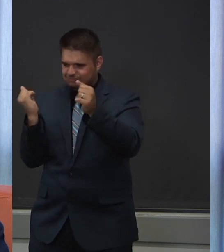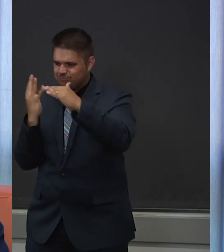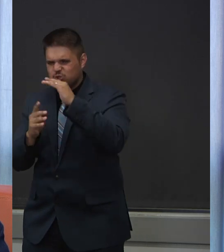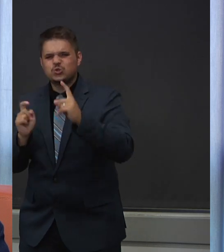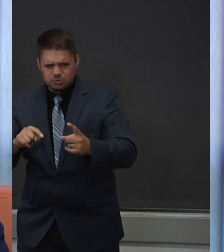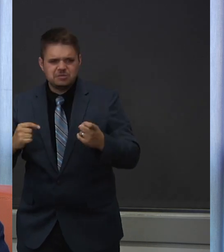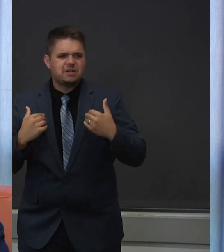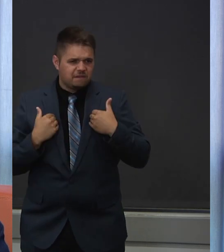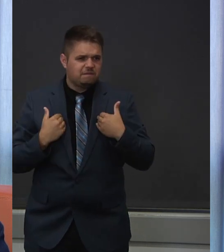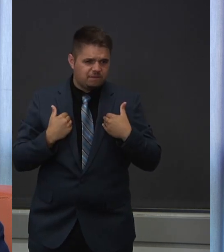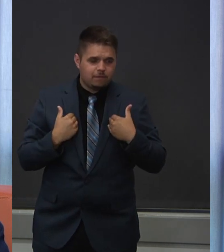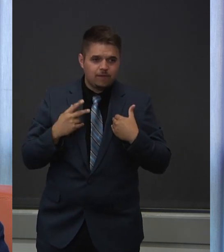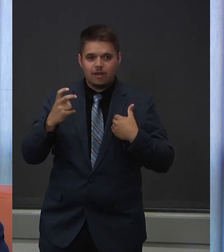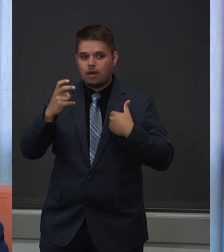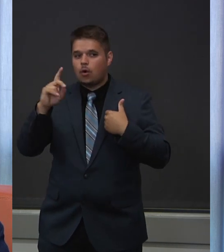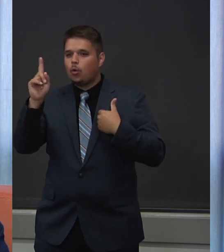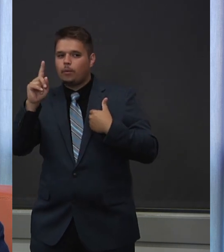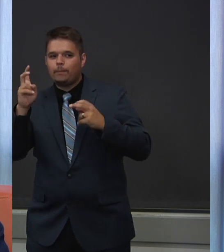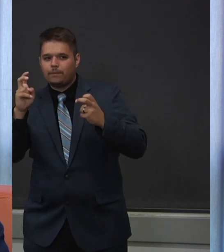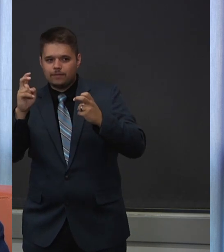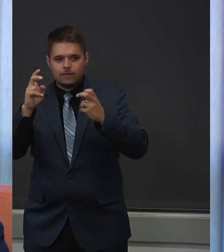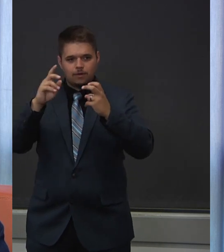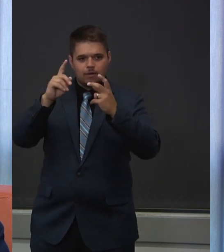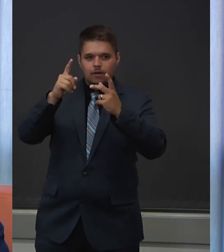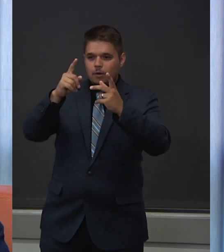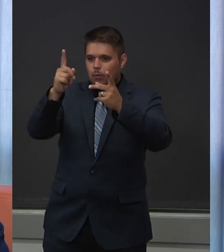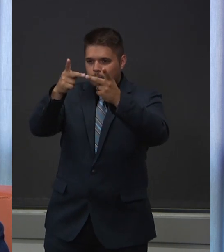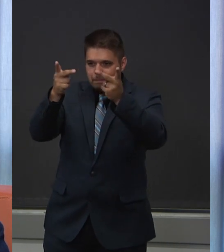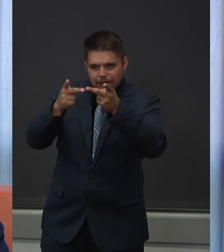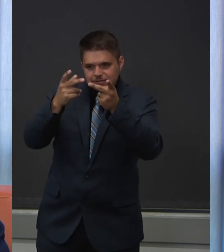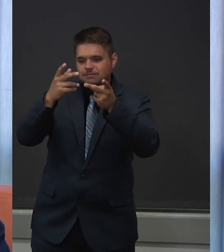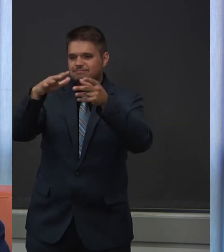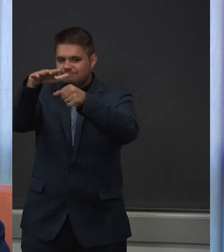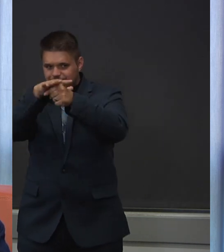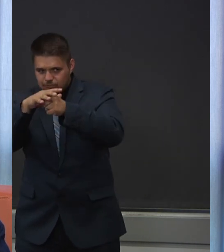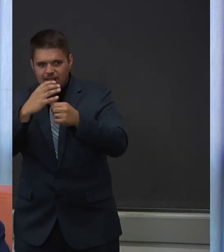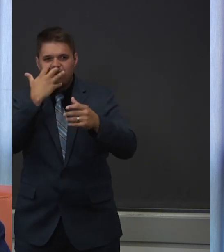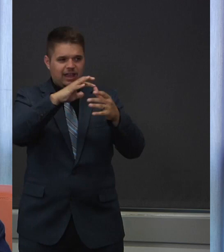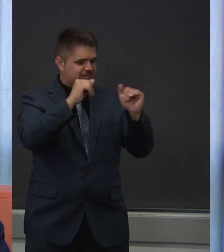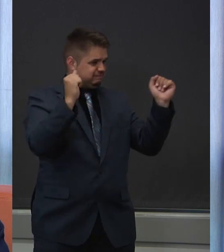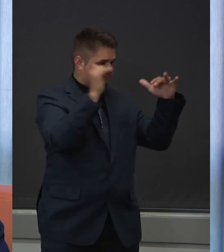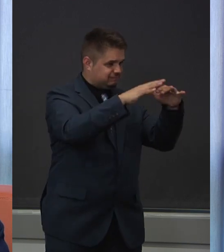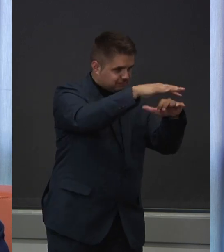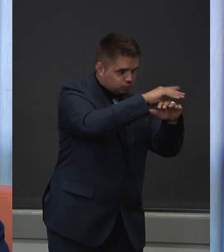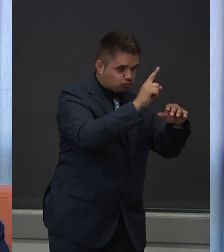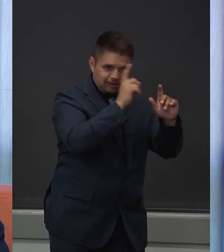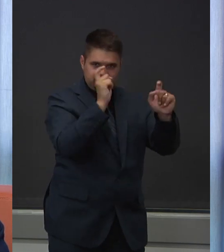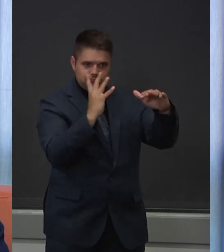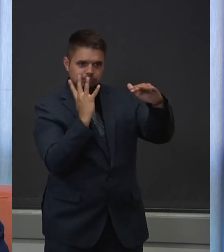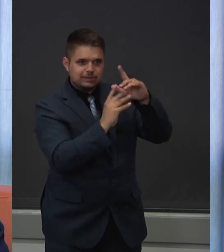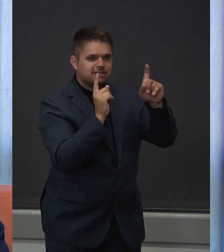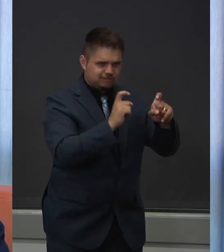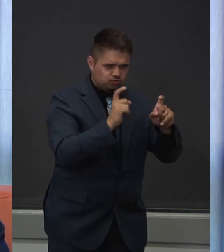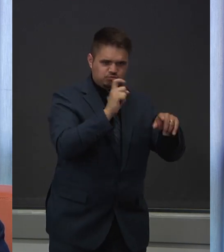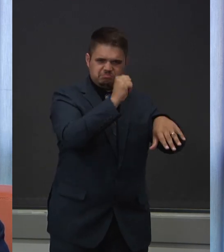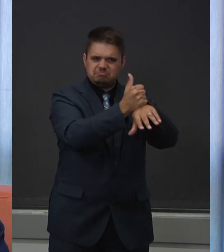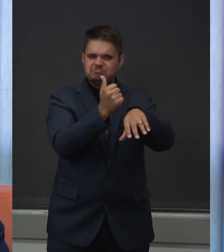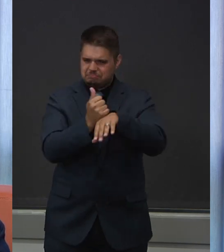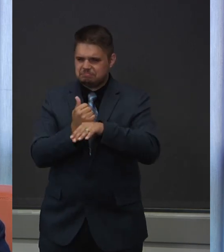at an employer or other situation. So we have done that. In general, you can call